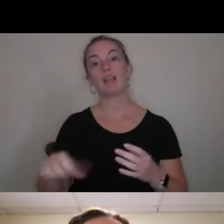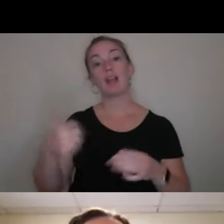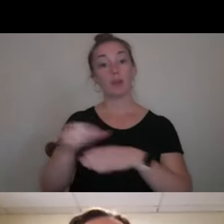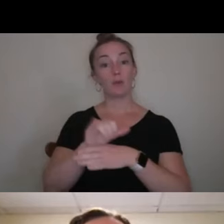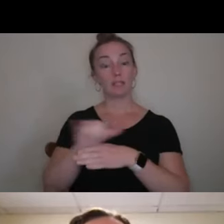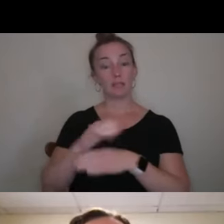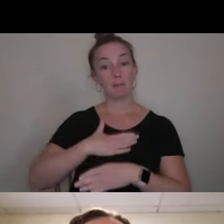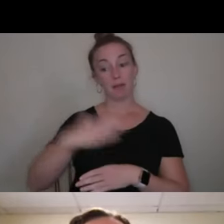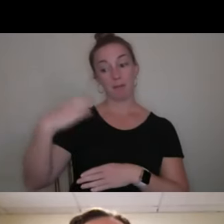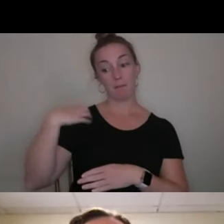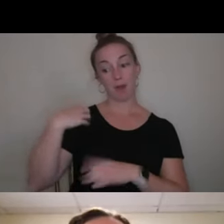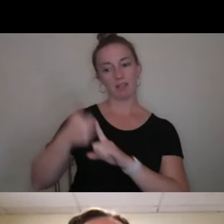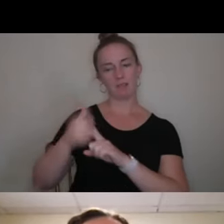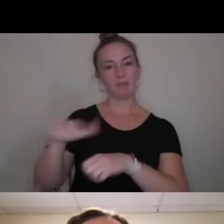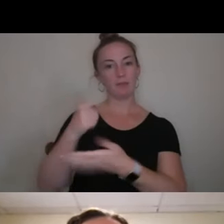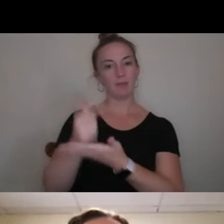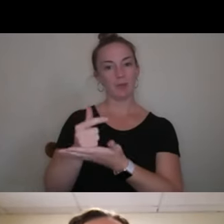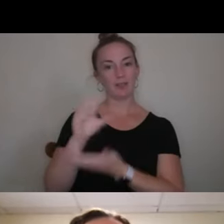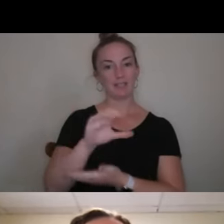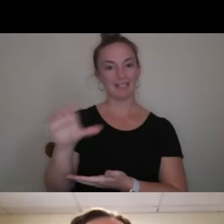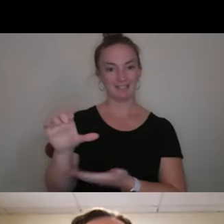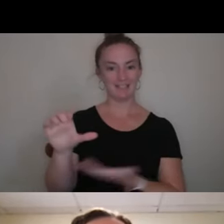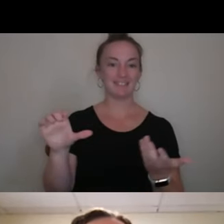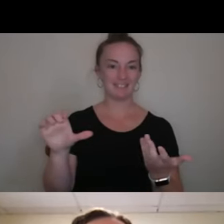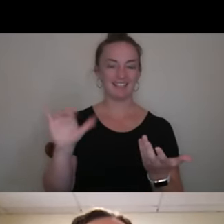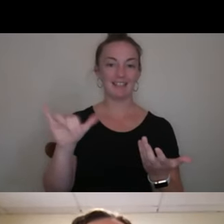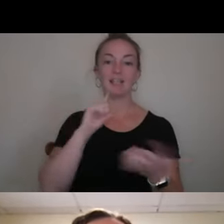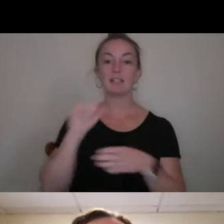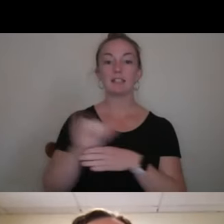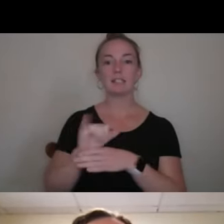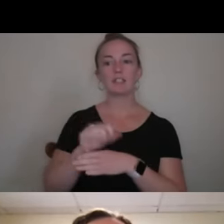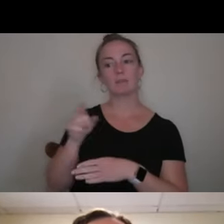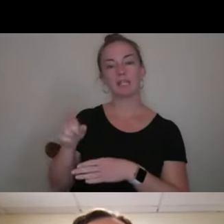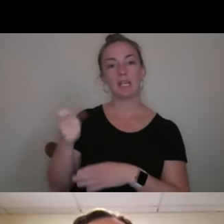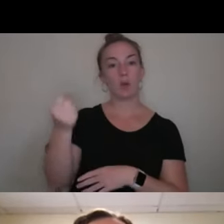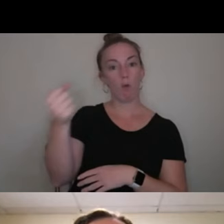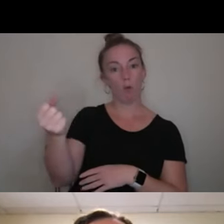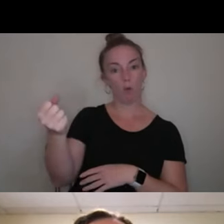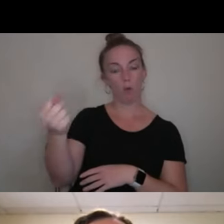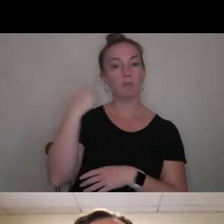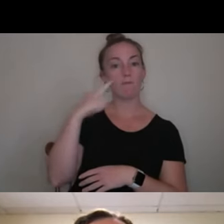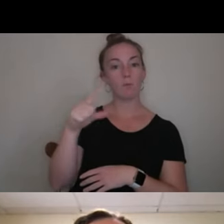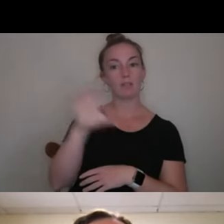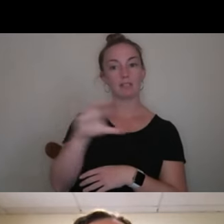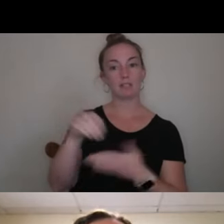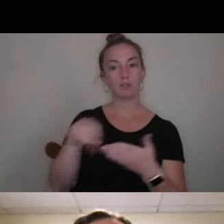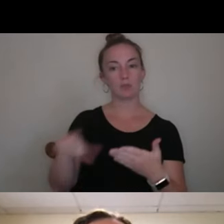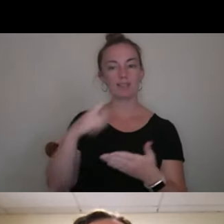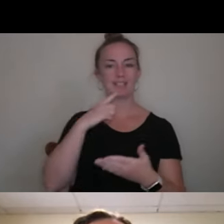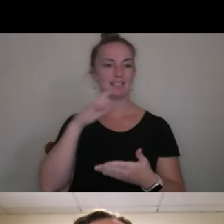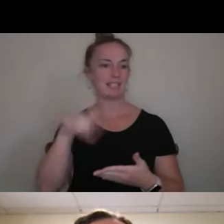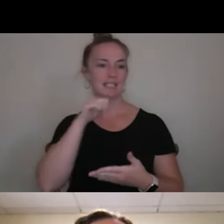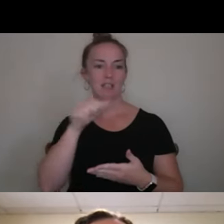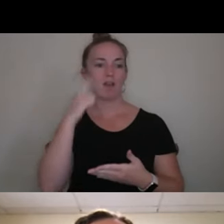actually a center alumni, and that is an internship that he kind of holds for Center students. He's like, this is not for